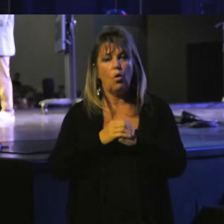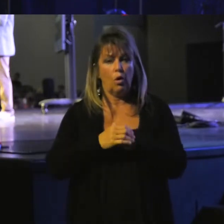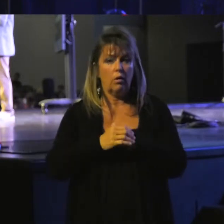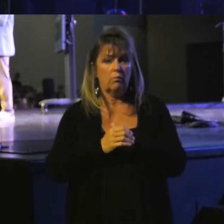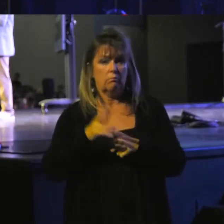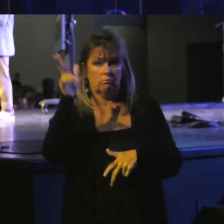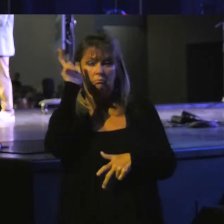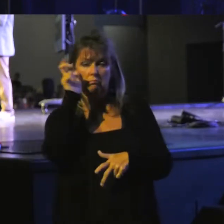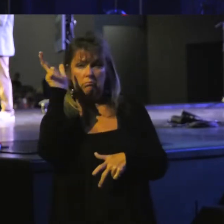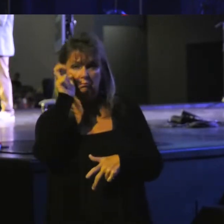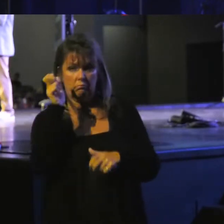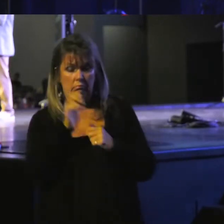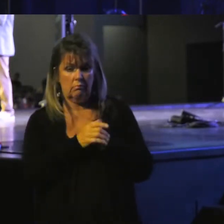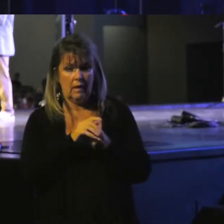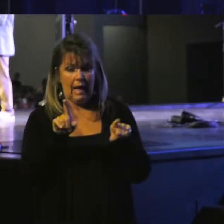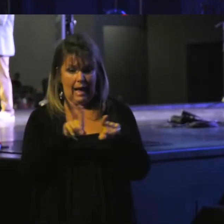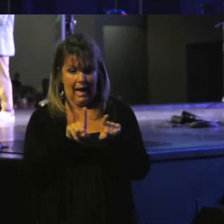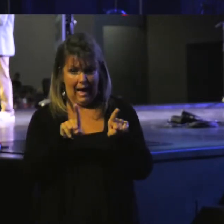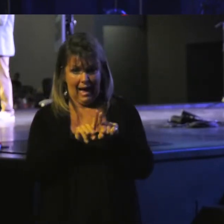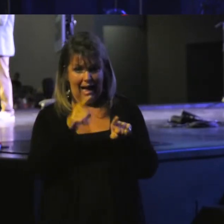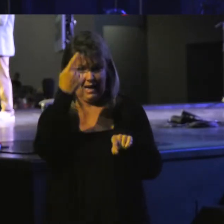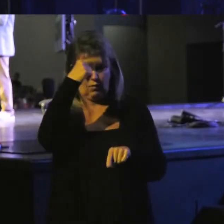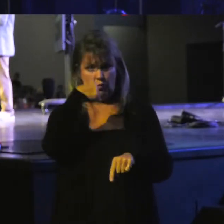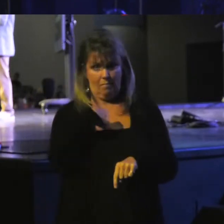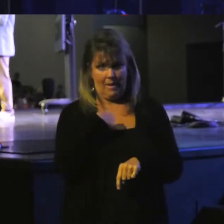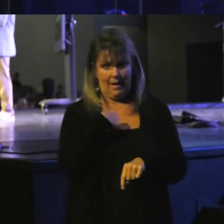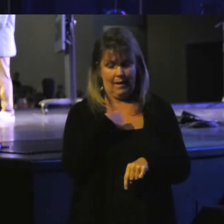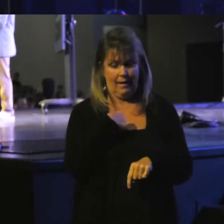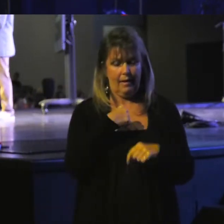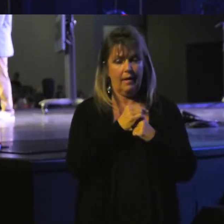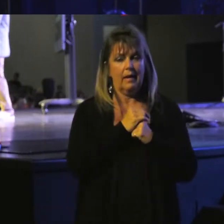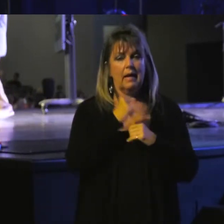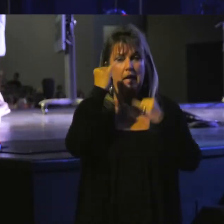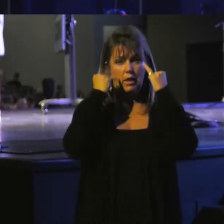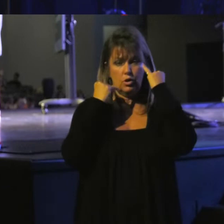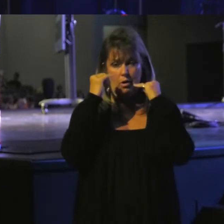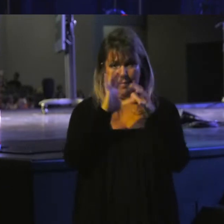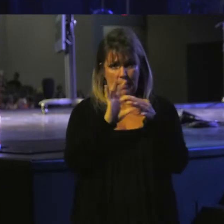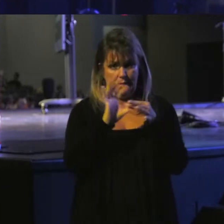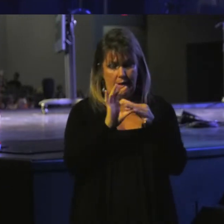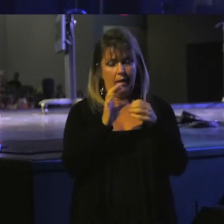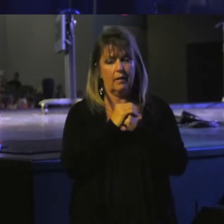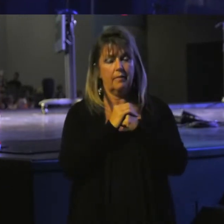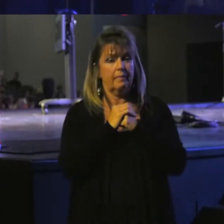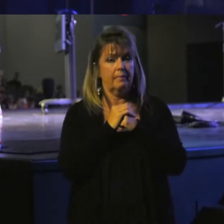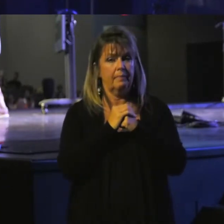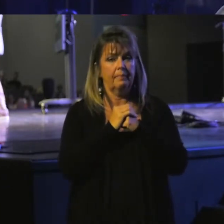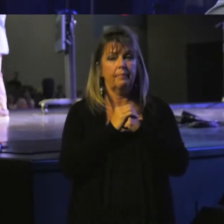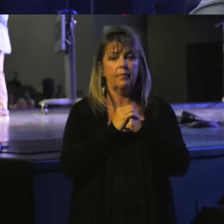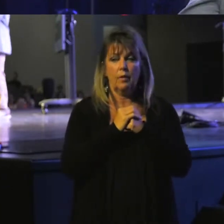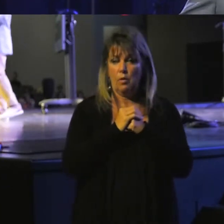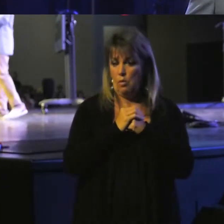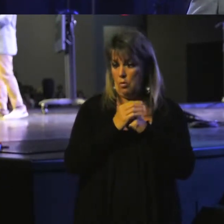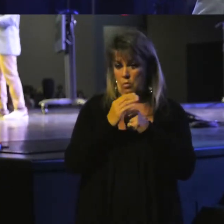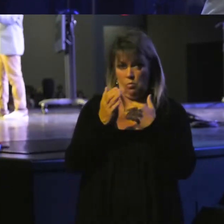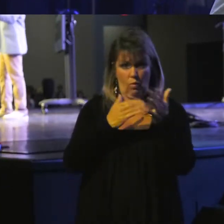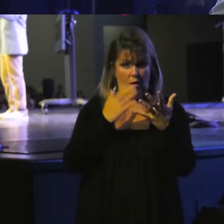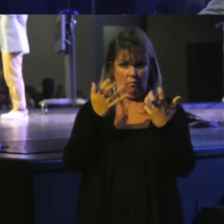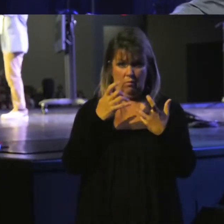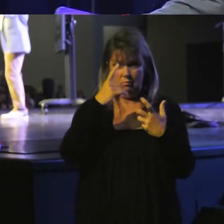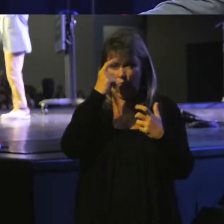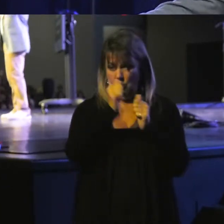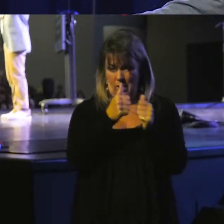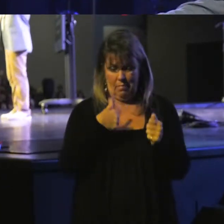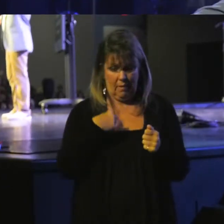as for me, Jeremiah said, you do what you want to with me.